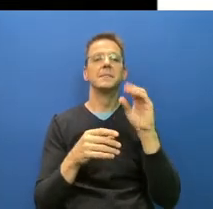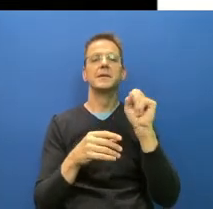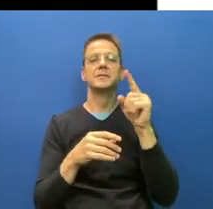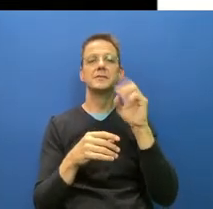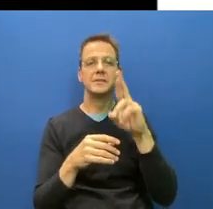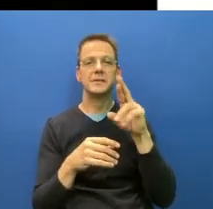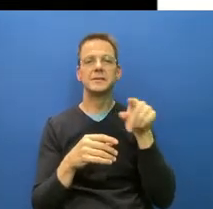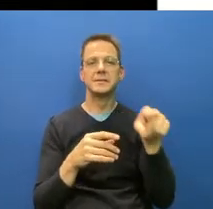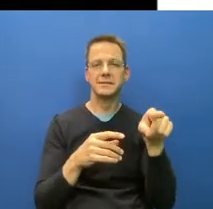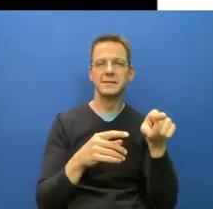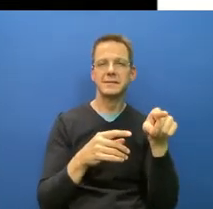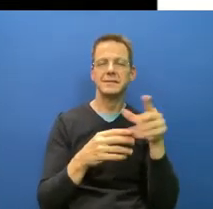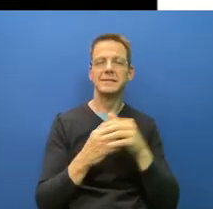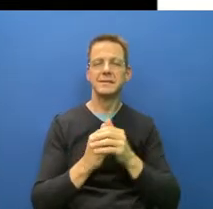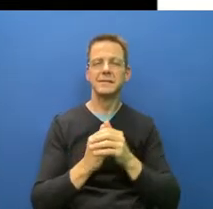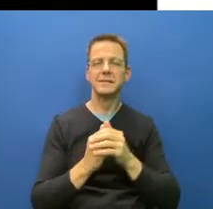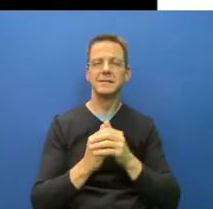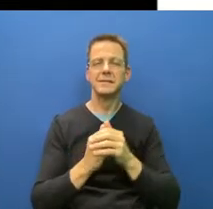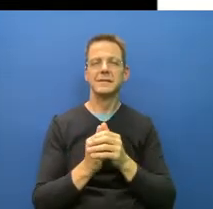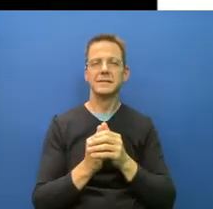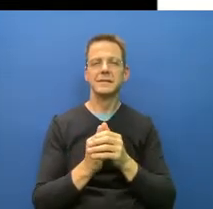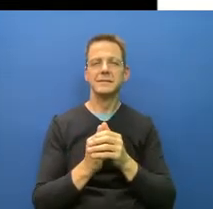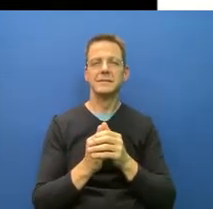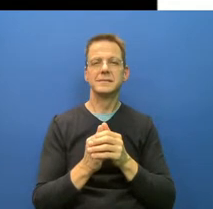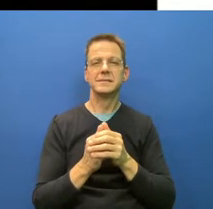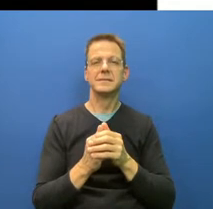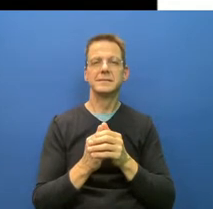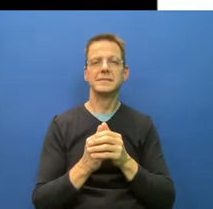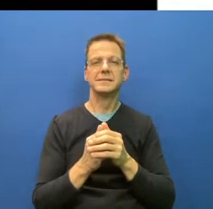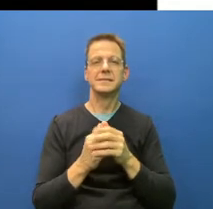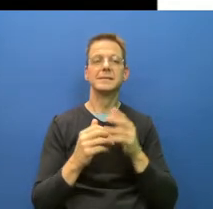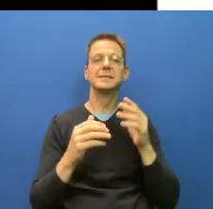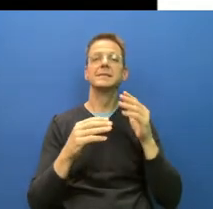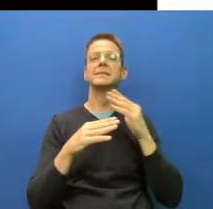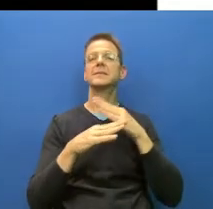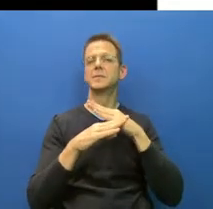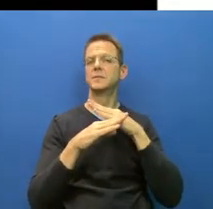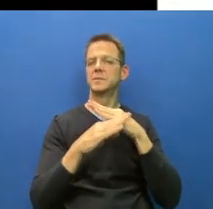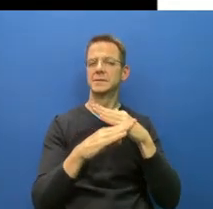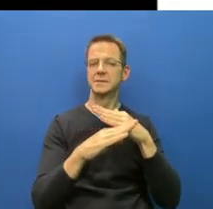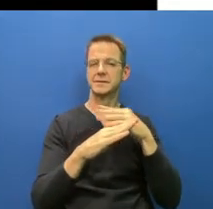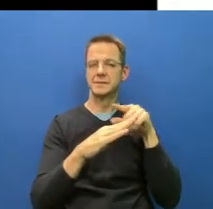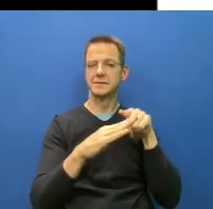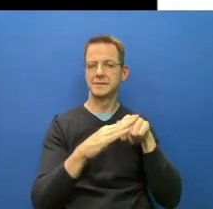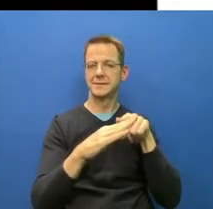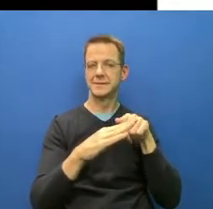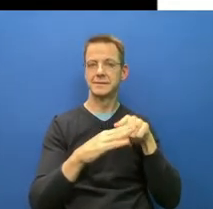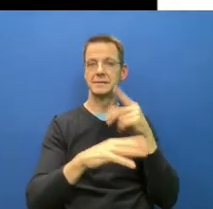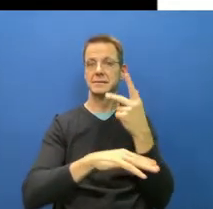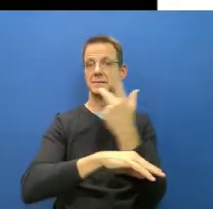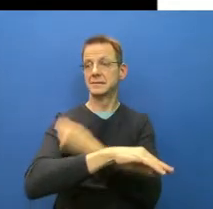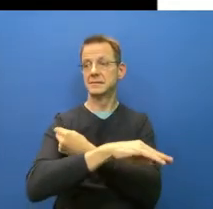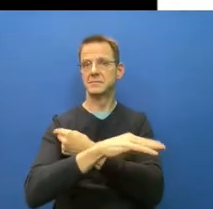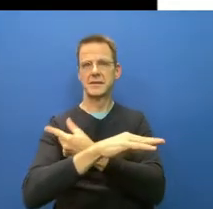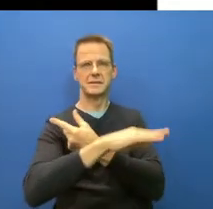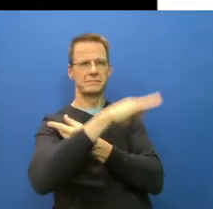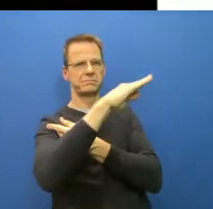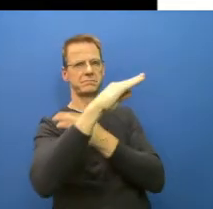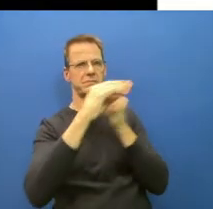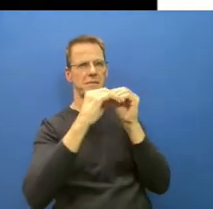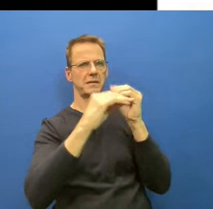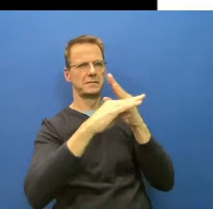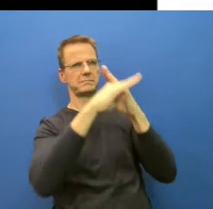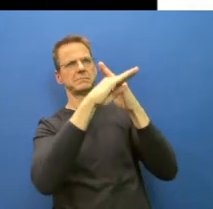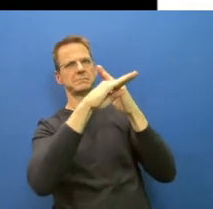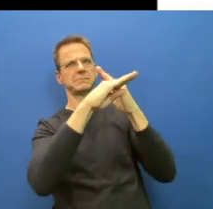after times. There are even studies showing that after three months, at least onward transmission effectiveness really,